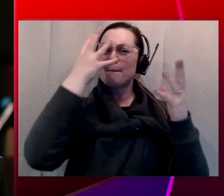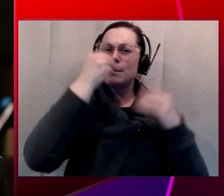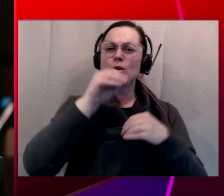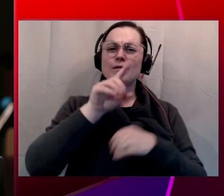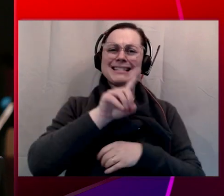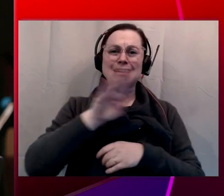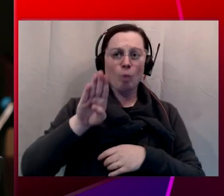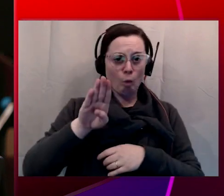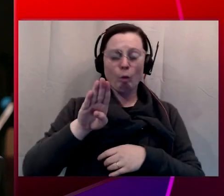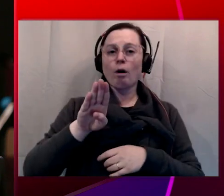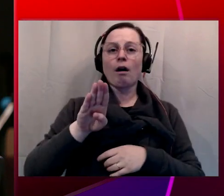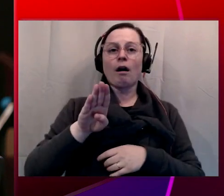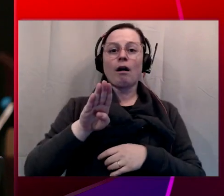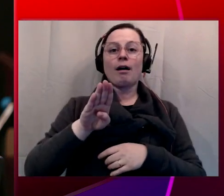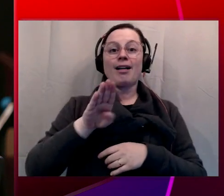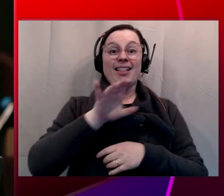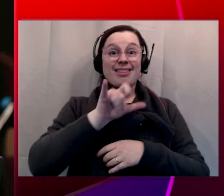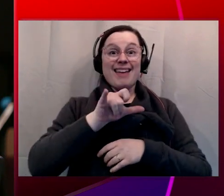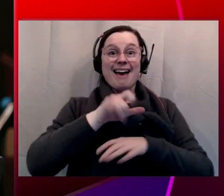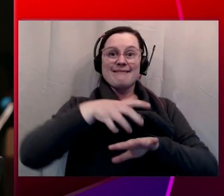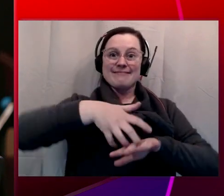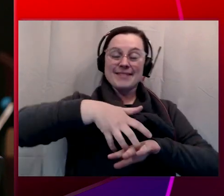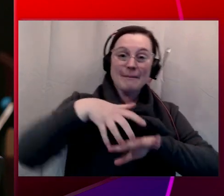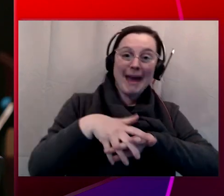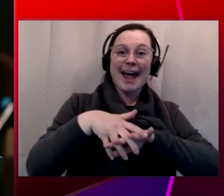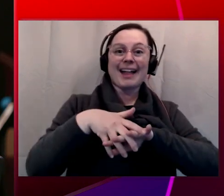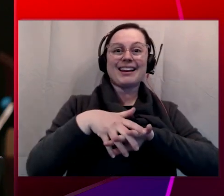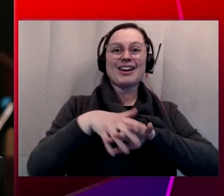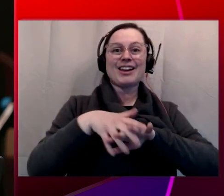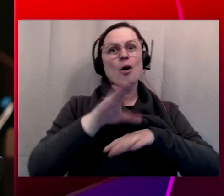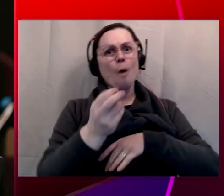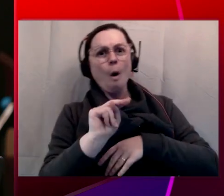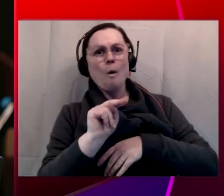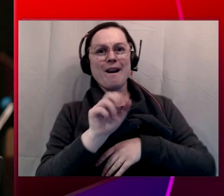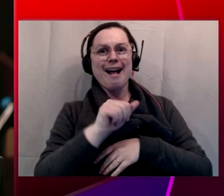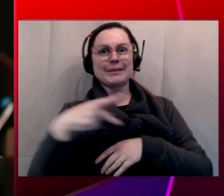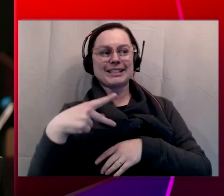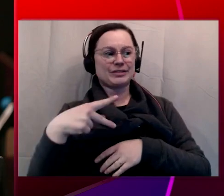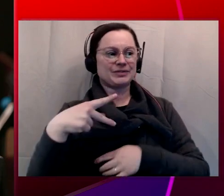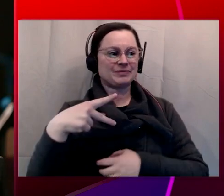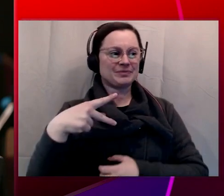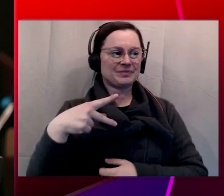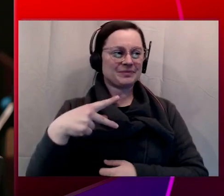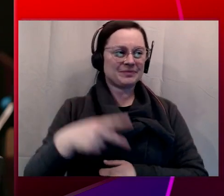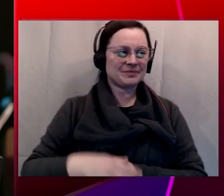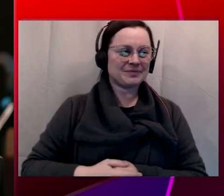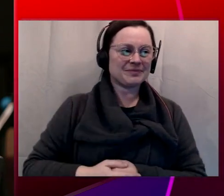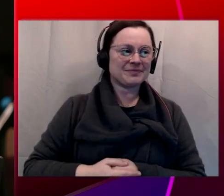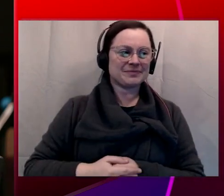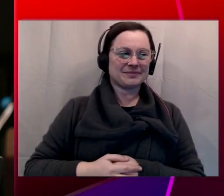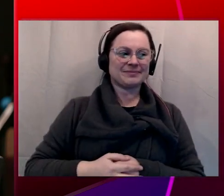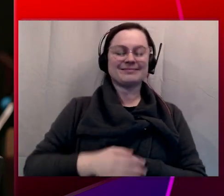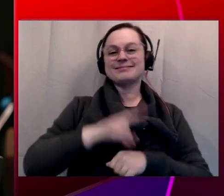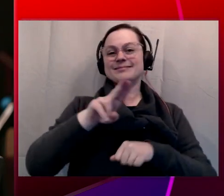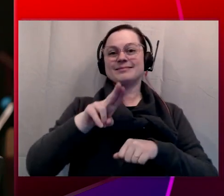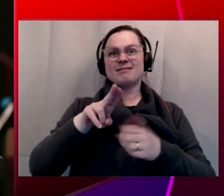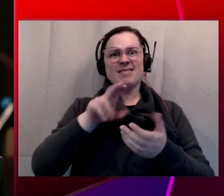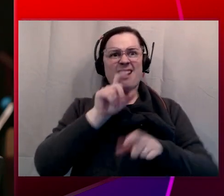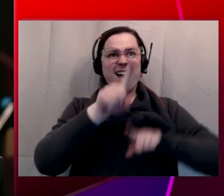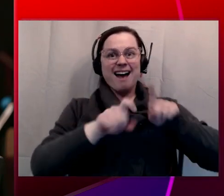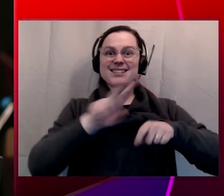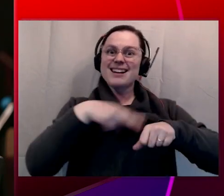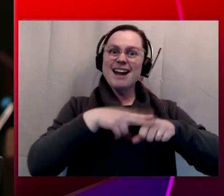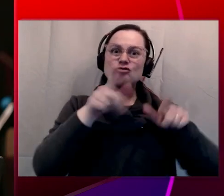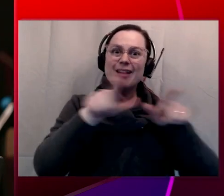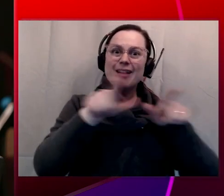You're able to embed those dashboards into your own application. You're able to ask it natural language questions. Just like... Wow,